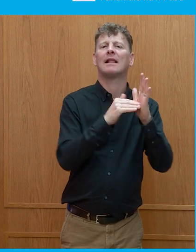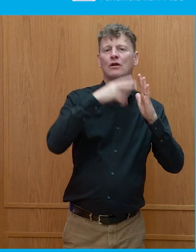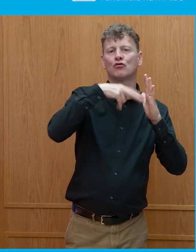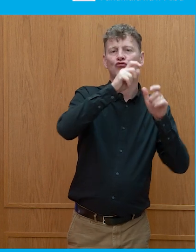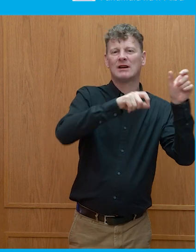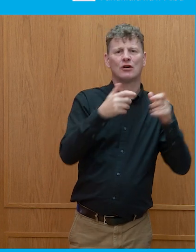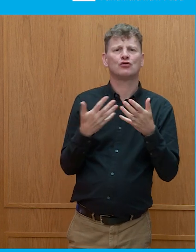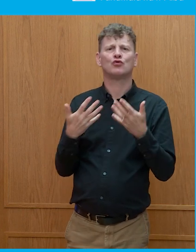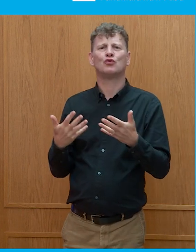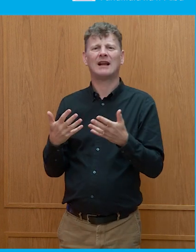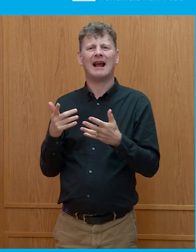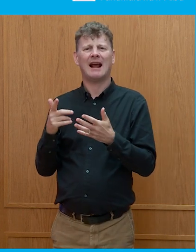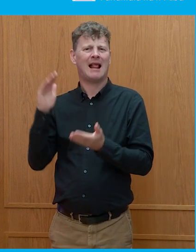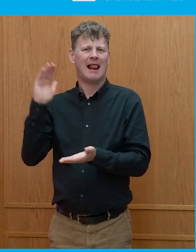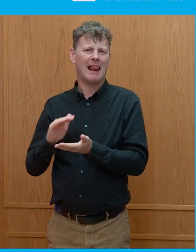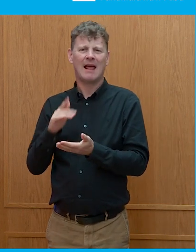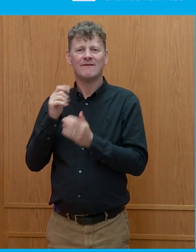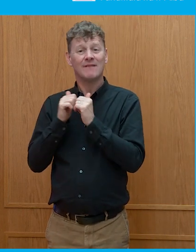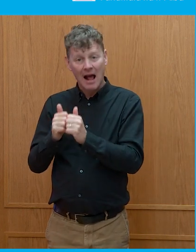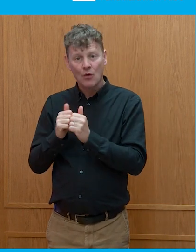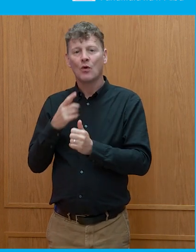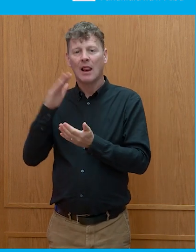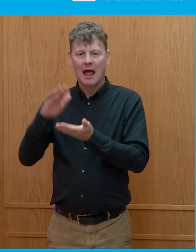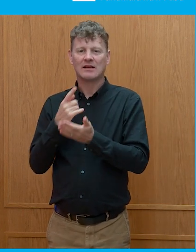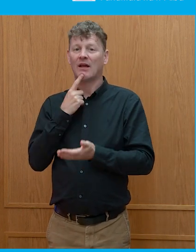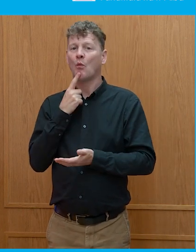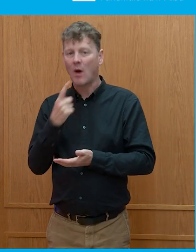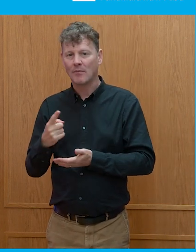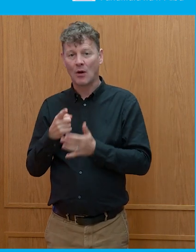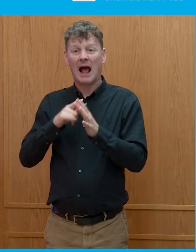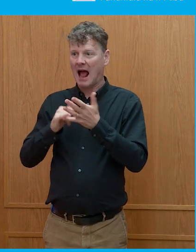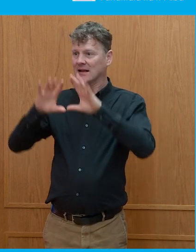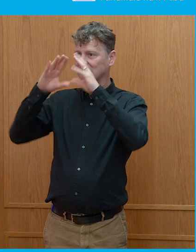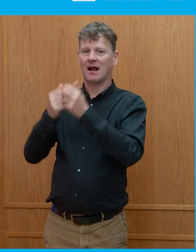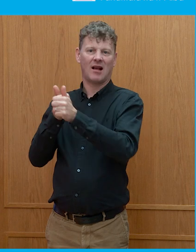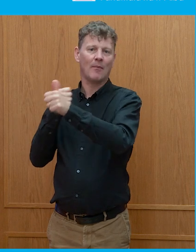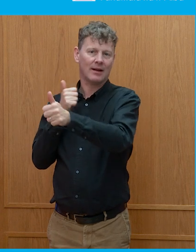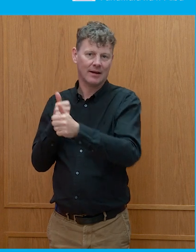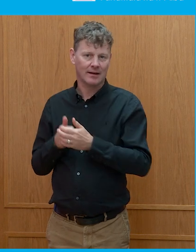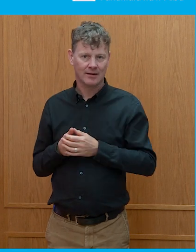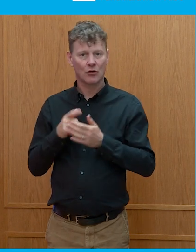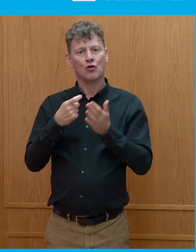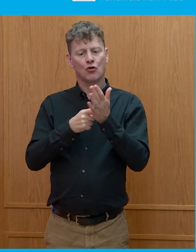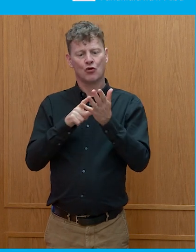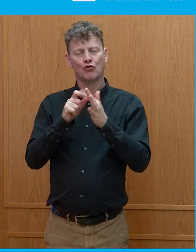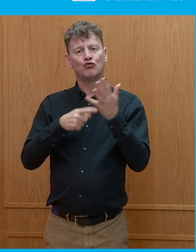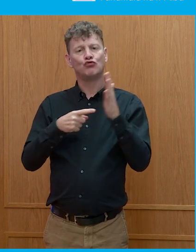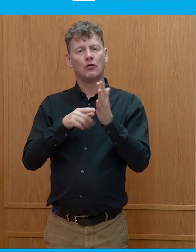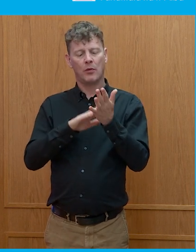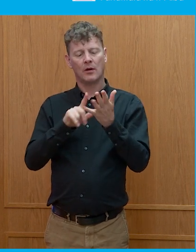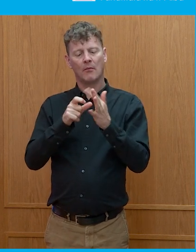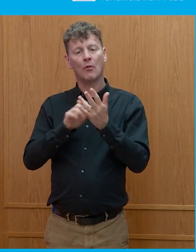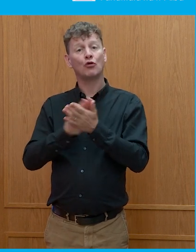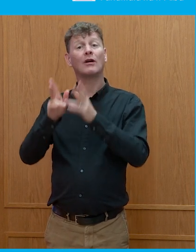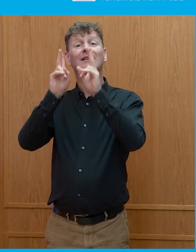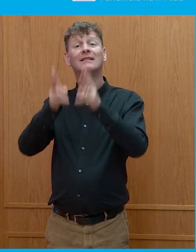Today, it is valued at less than one pound as a commodity. And most people think when Rupert Murdoch dies, the Sun will